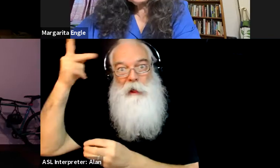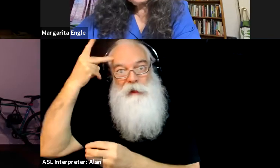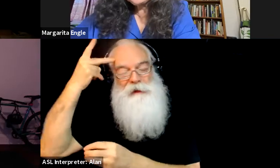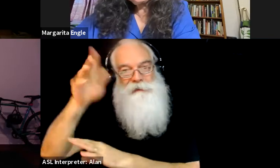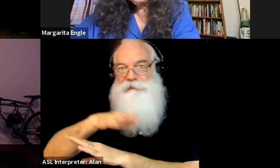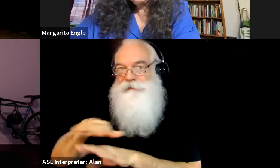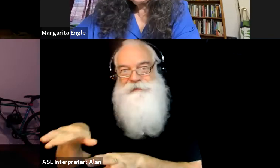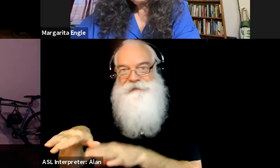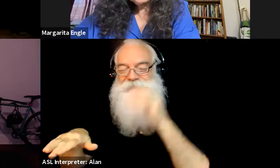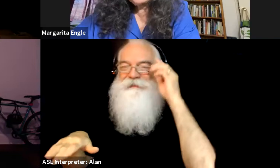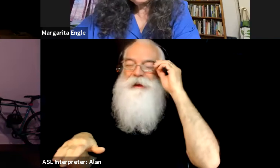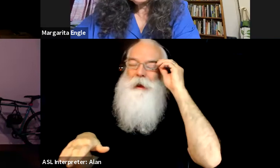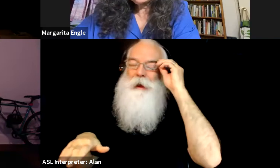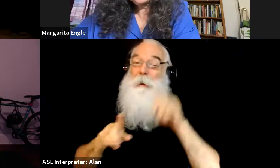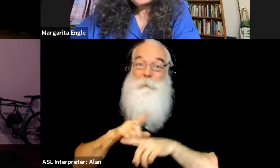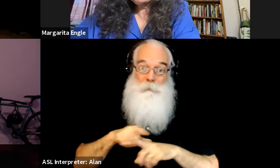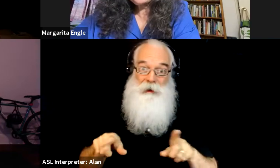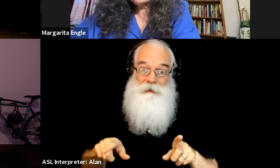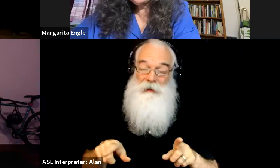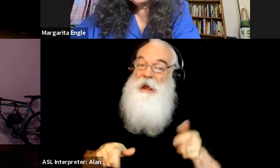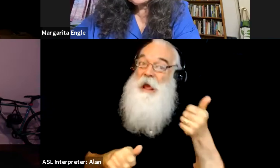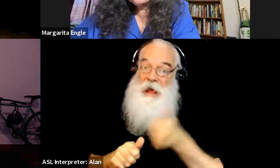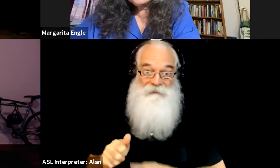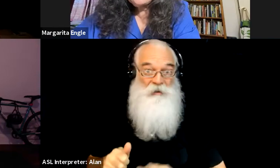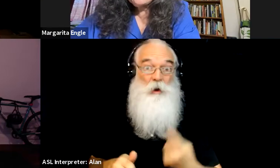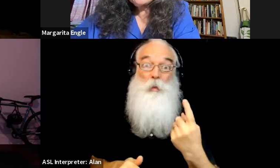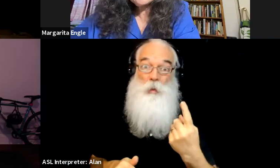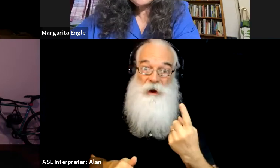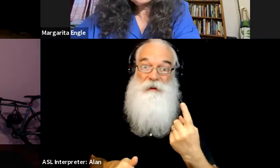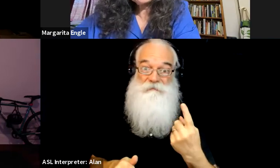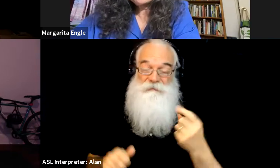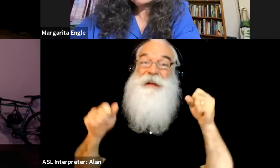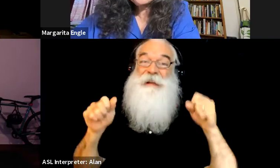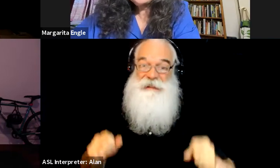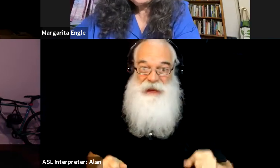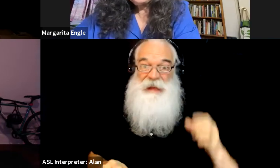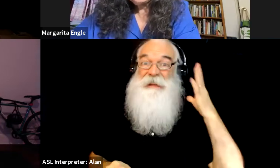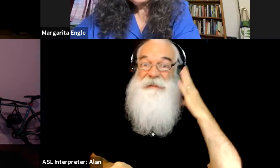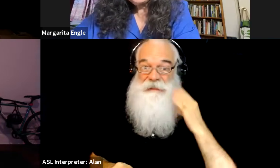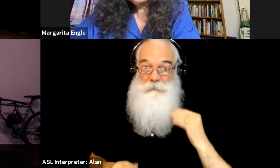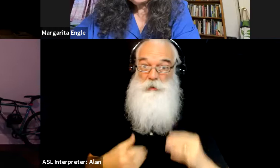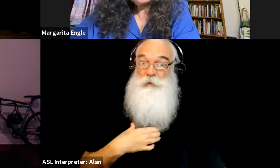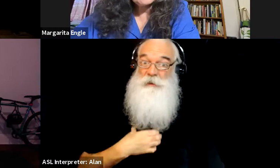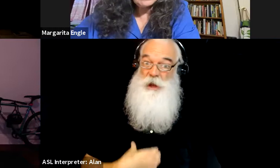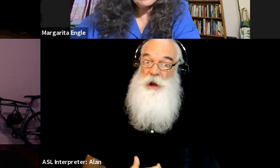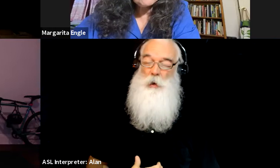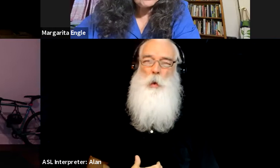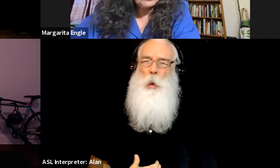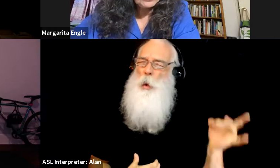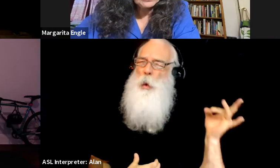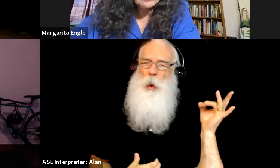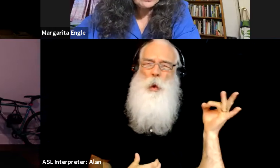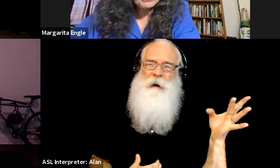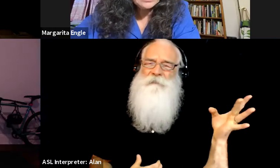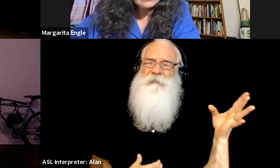nobody is immune to hunger. It can happen in any system. I mean, there's horrible hunger all over